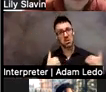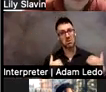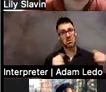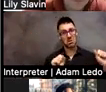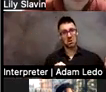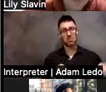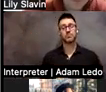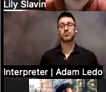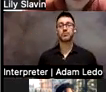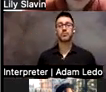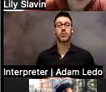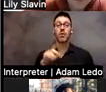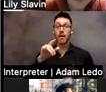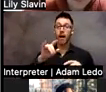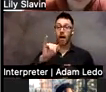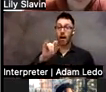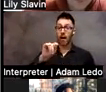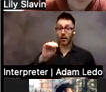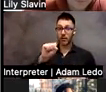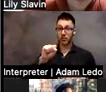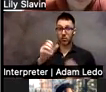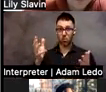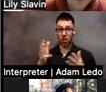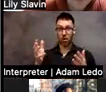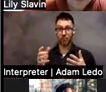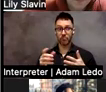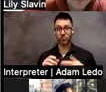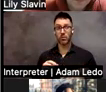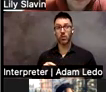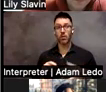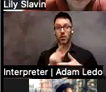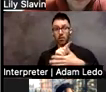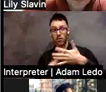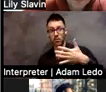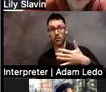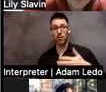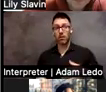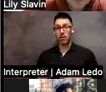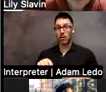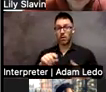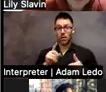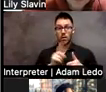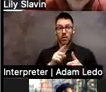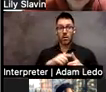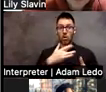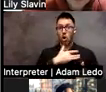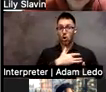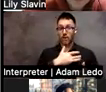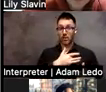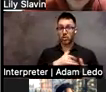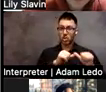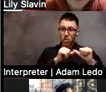are the five health-related fitness items of cardiovascular endurance,